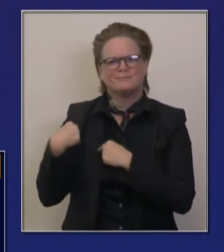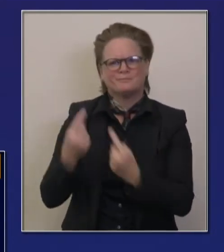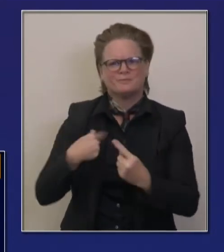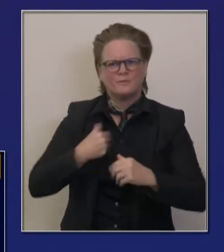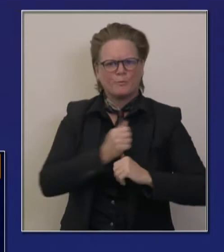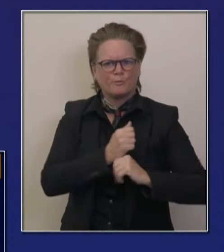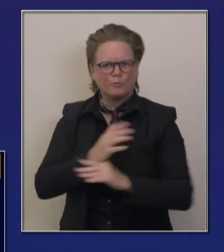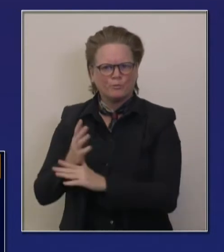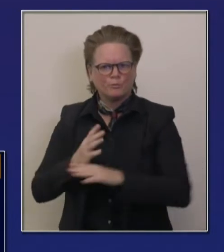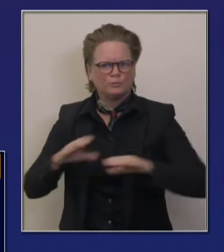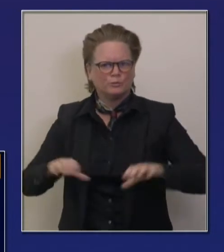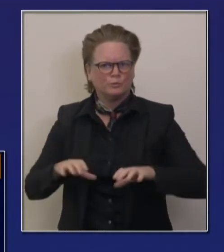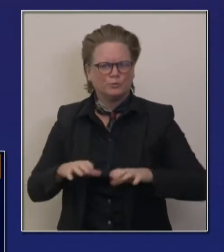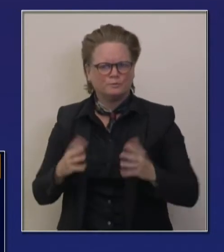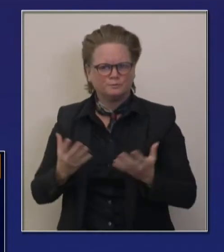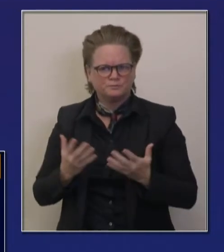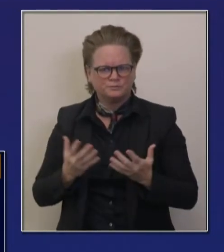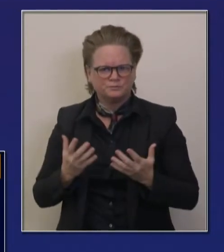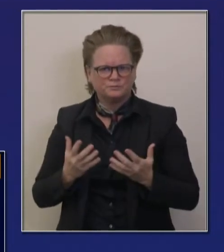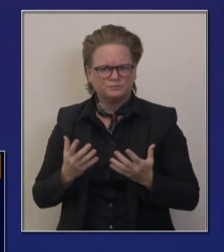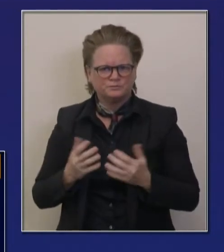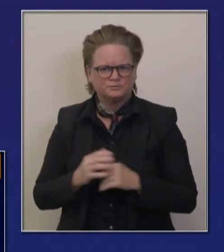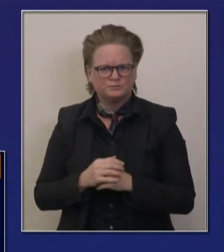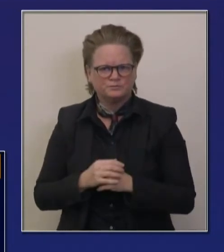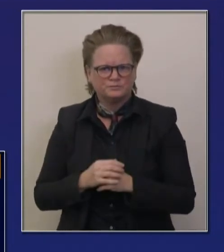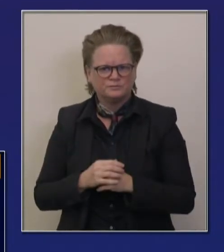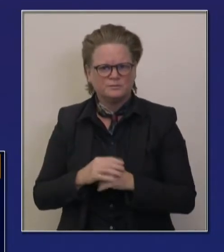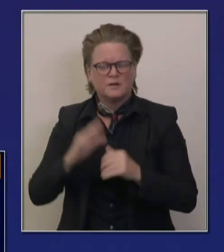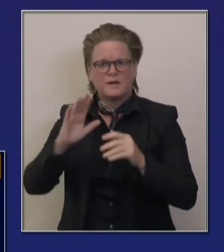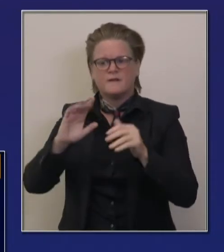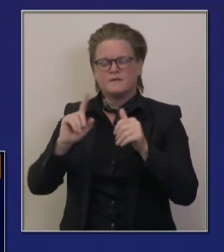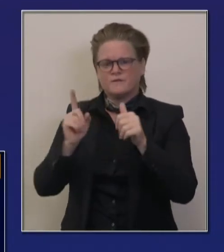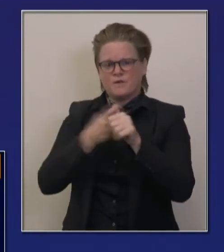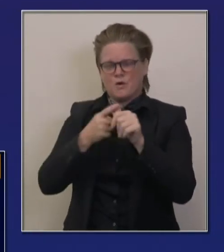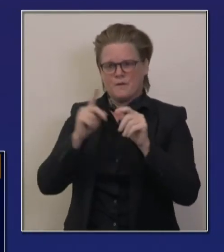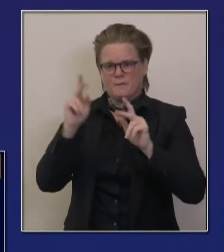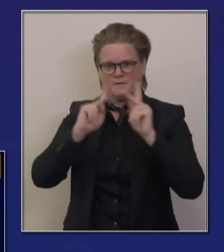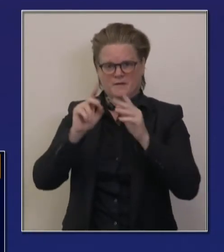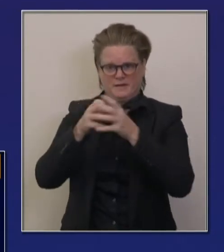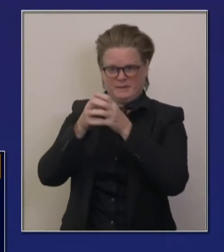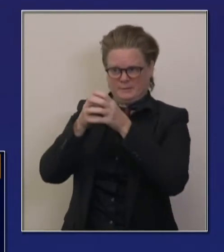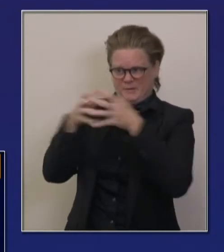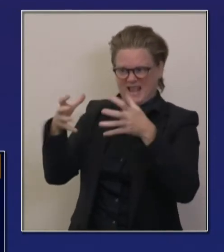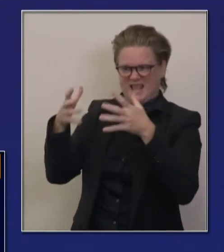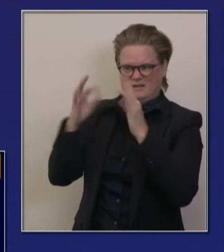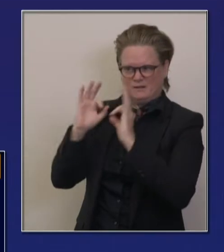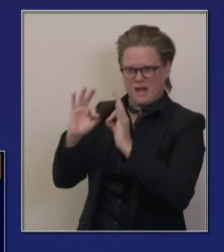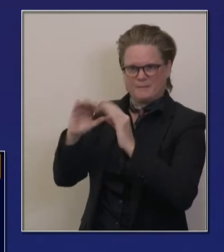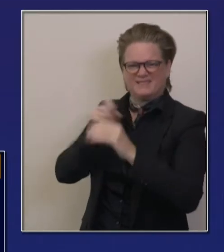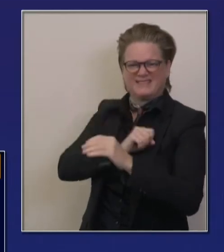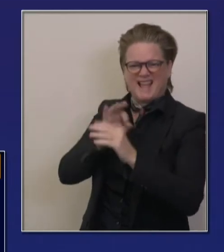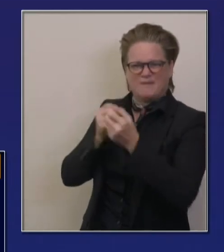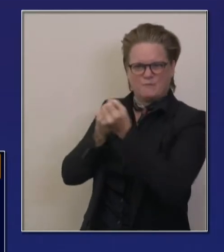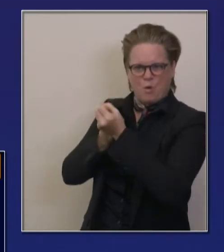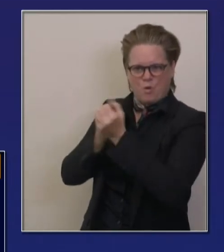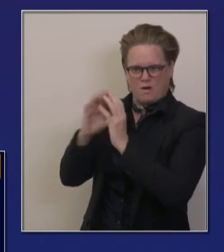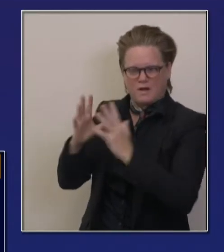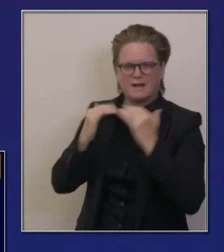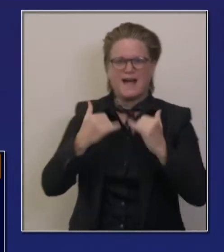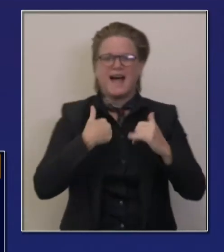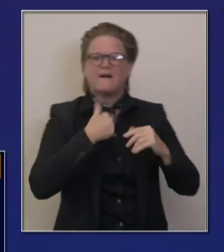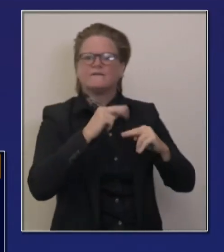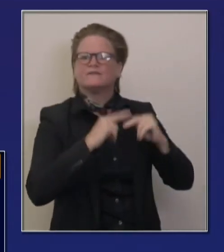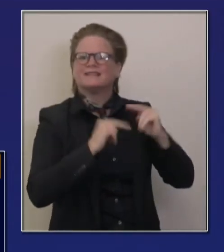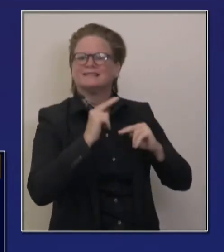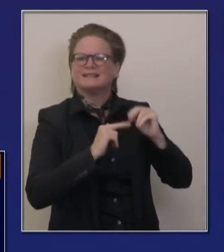here's the physical assets. Uh, we've talked a lot about, uh, the capacity that we have roughly 2000 beds. I think it was